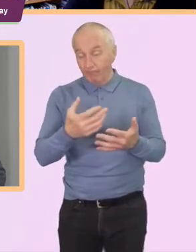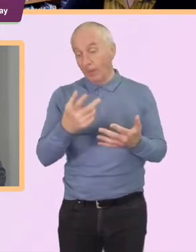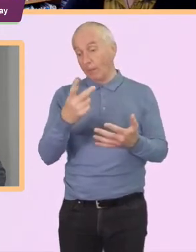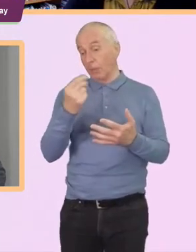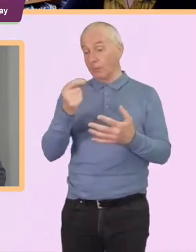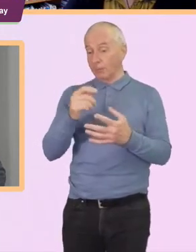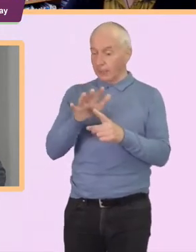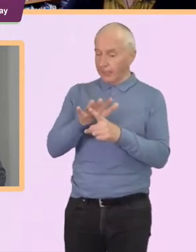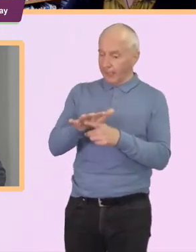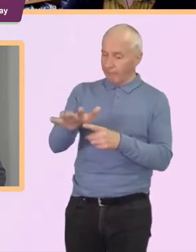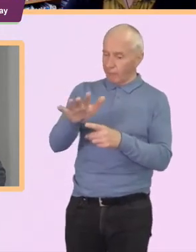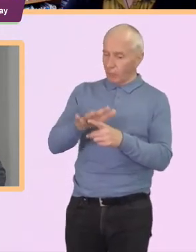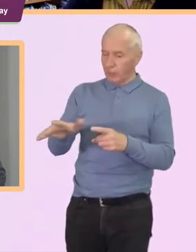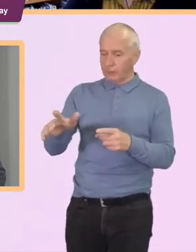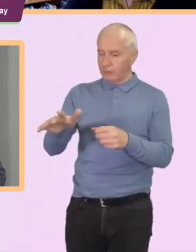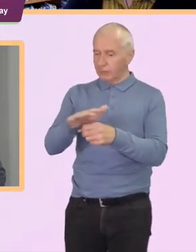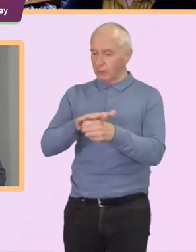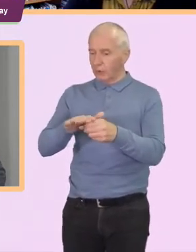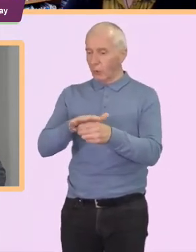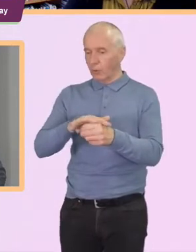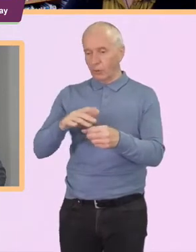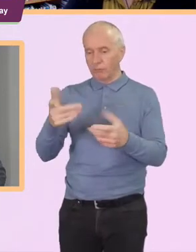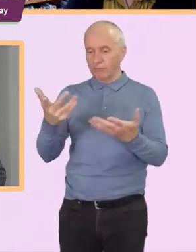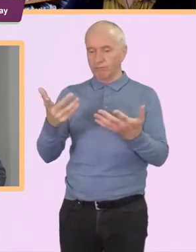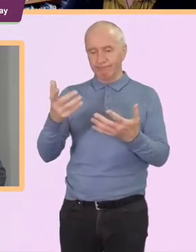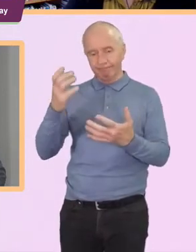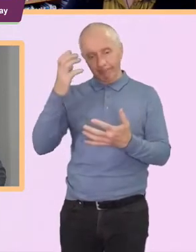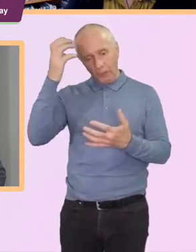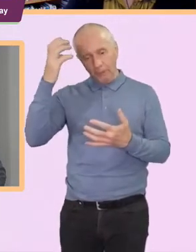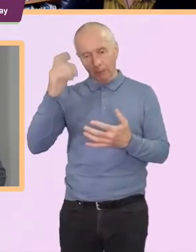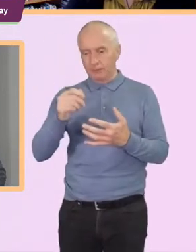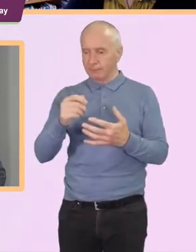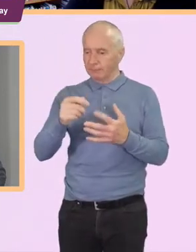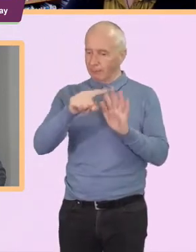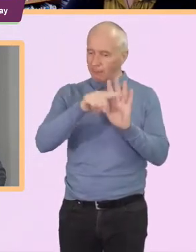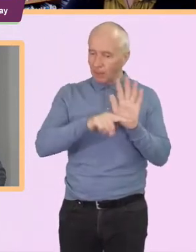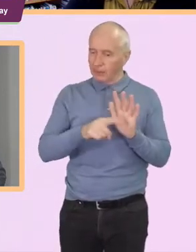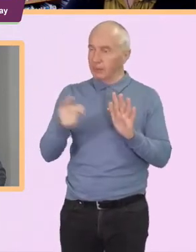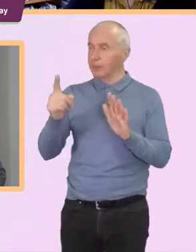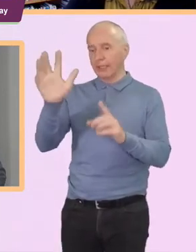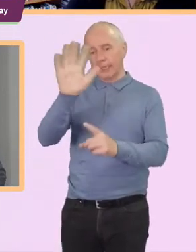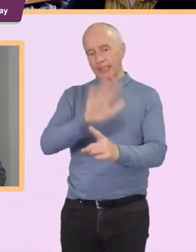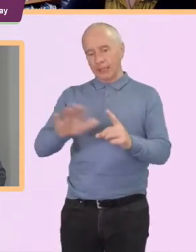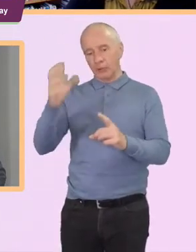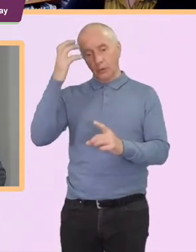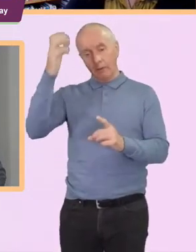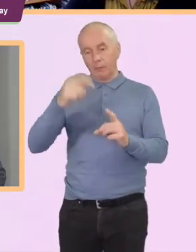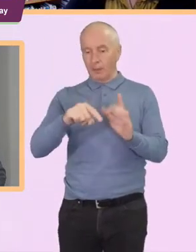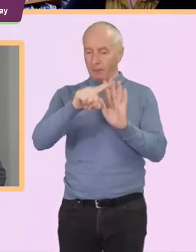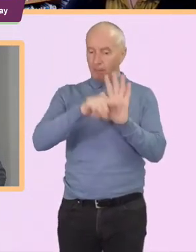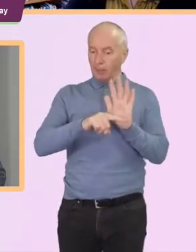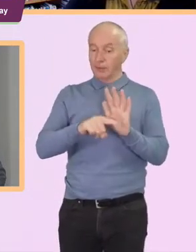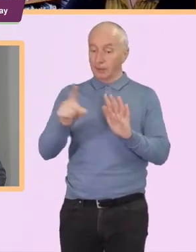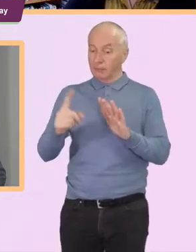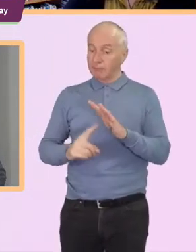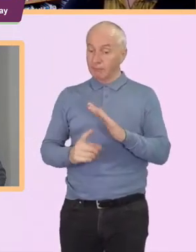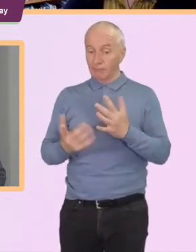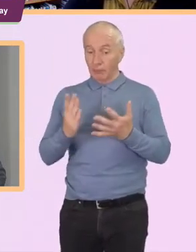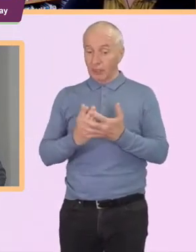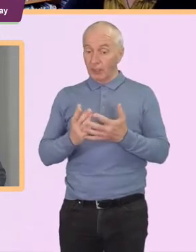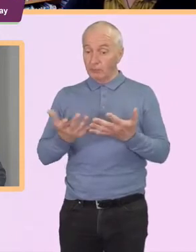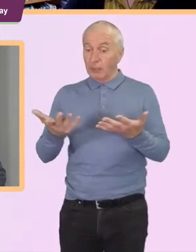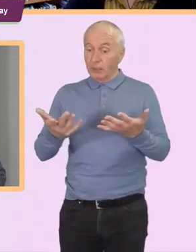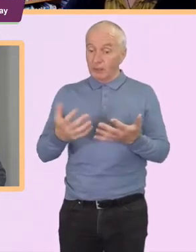local government policy on national government policy and it would be really important to bring in your influence through your workplace